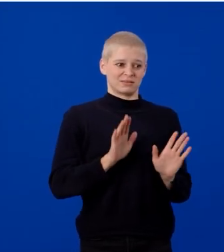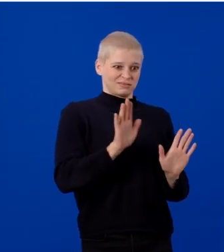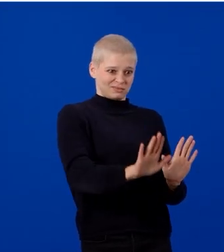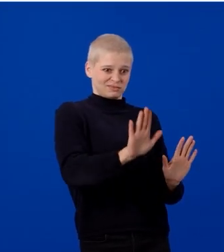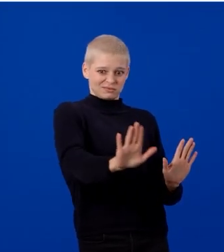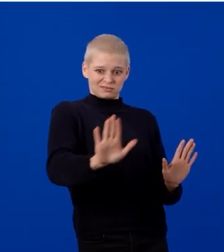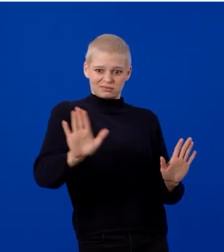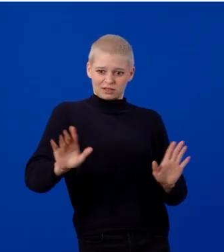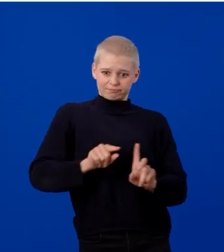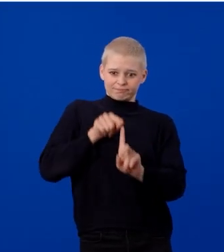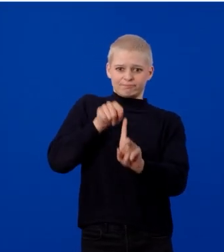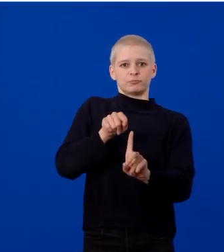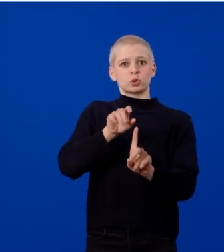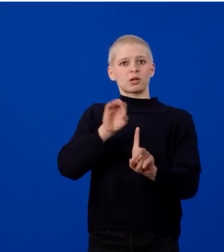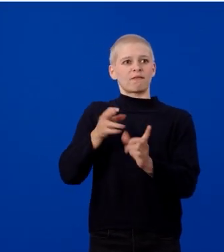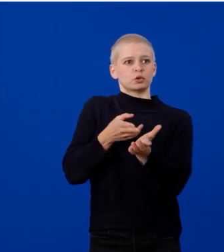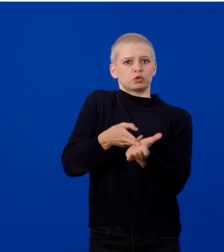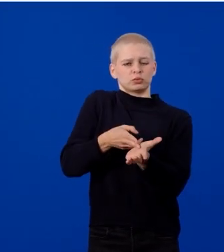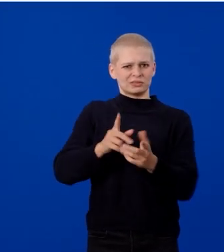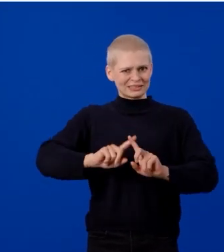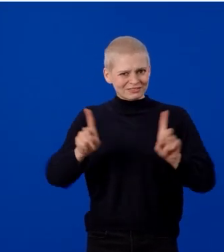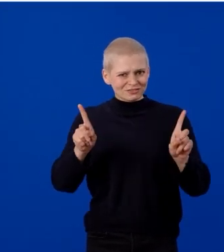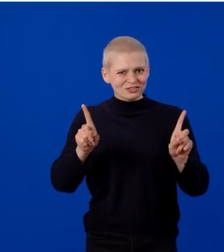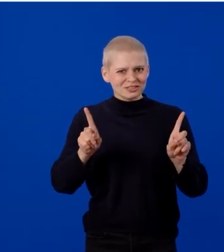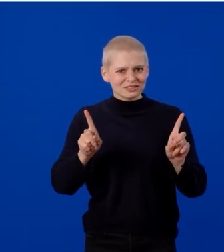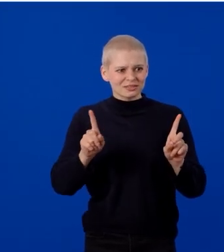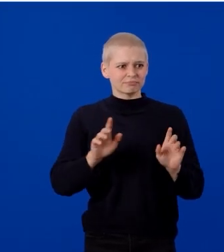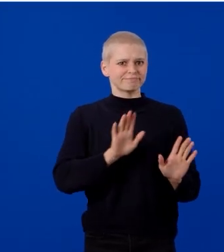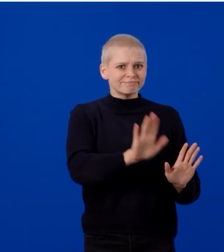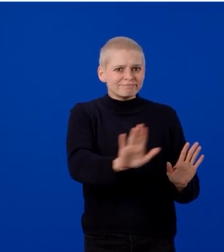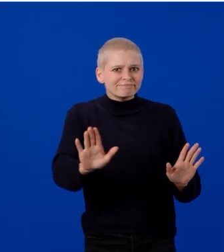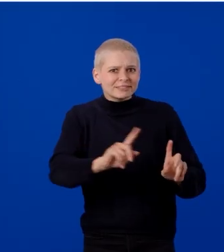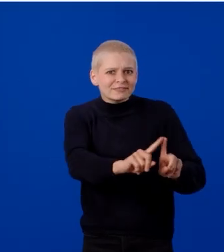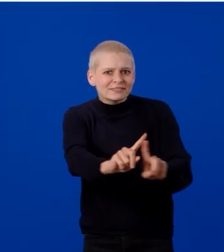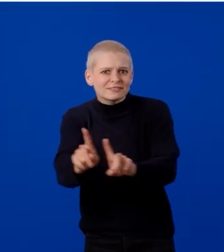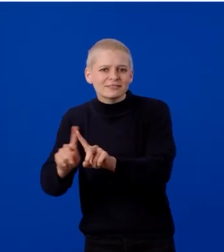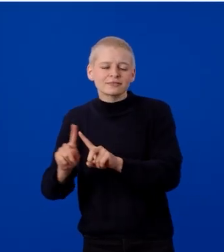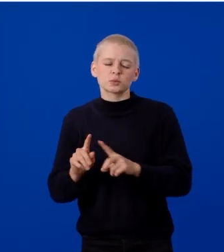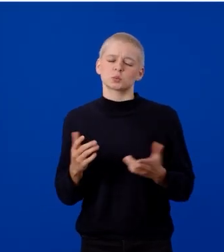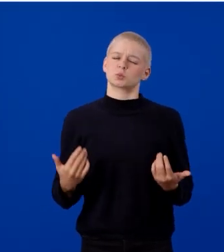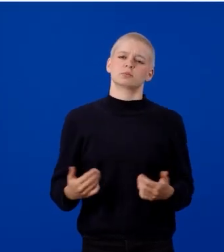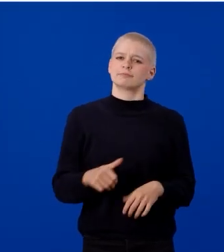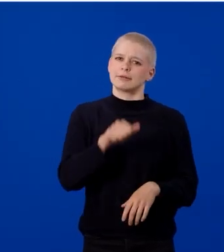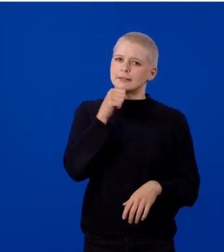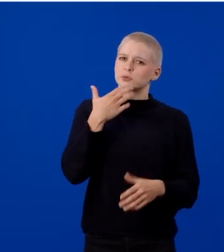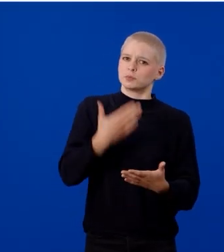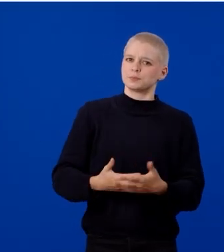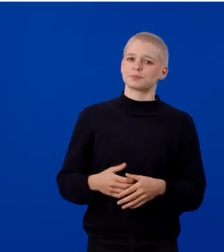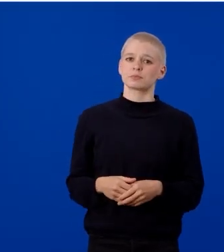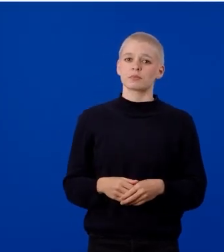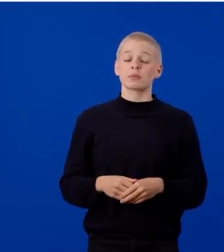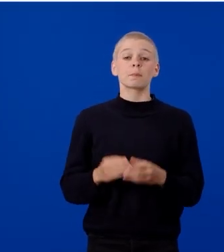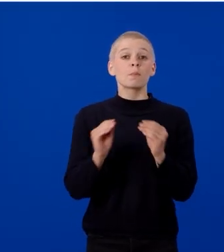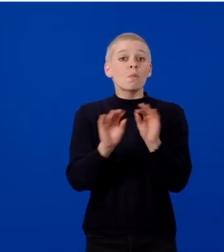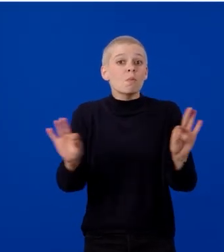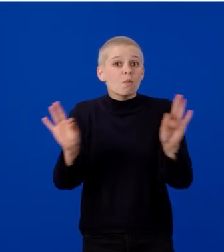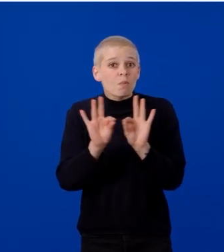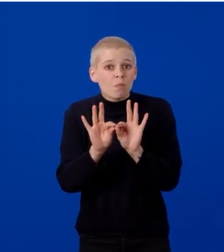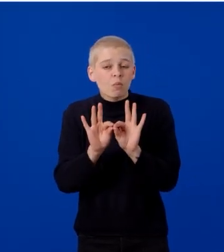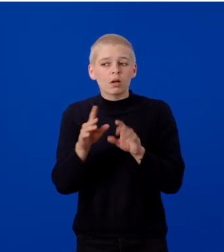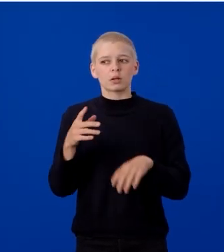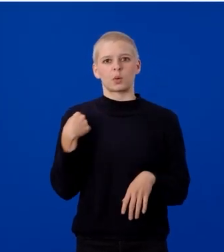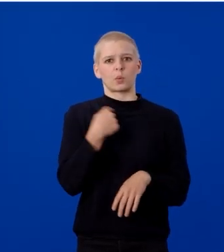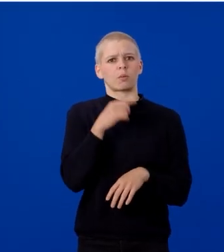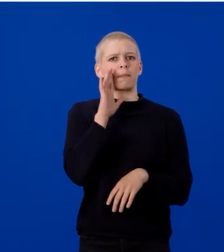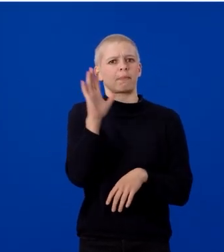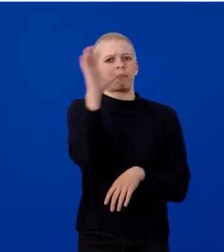is different for each team. This is not a fun place to be. More importantly, it means we miss out